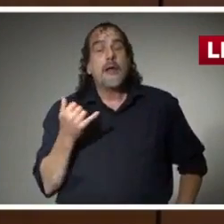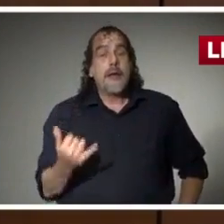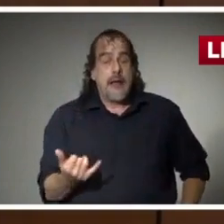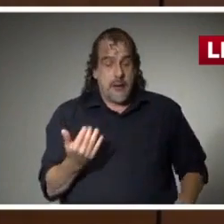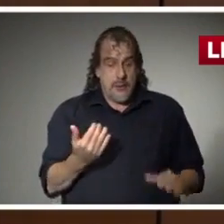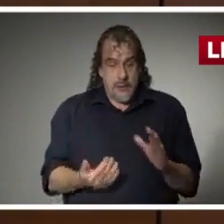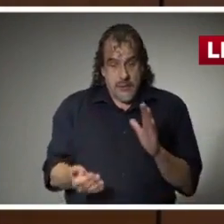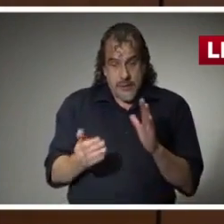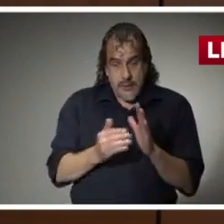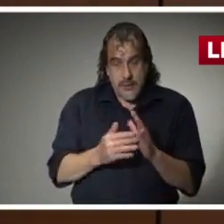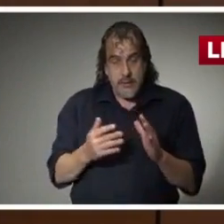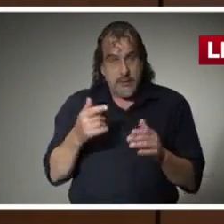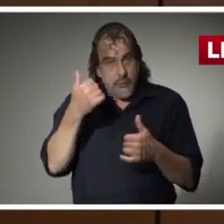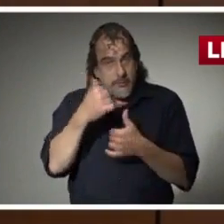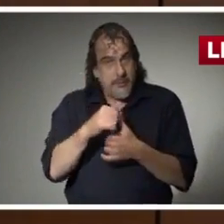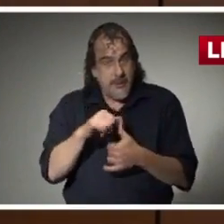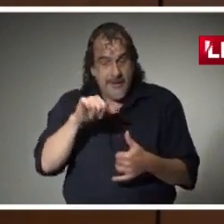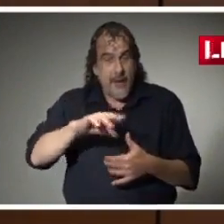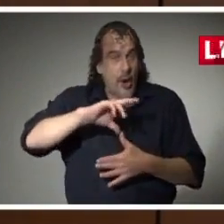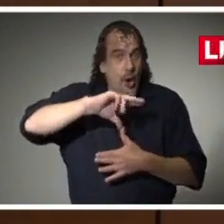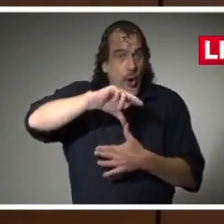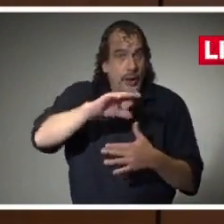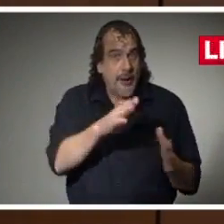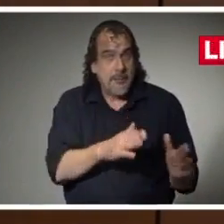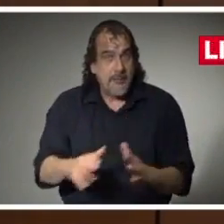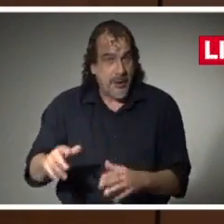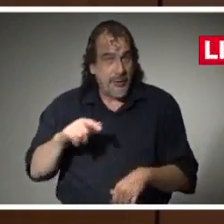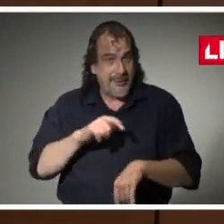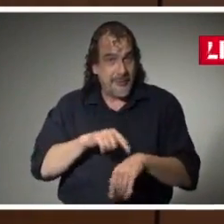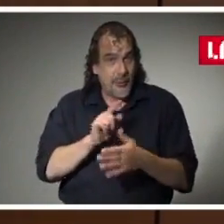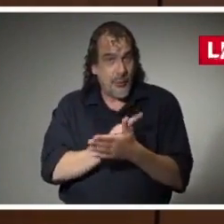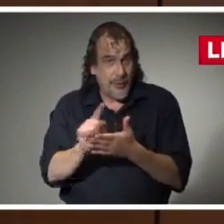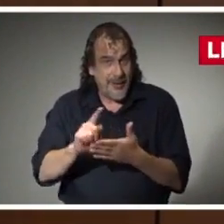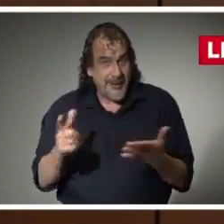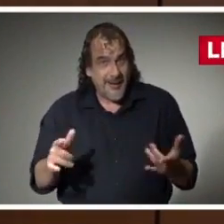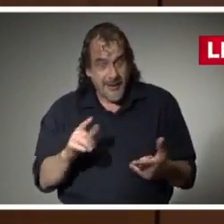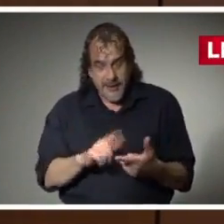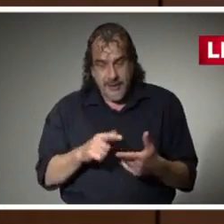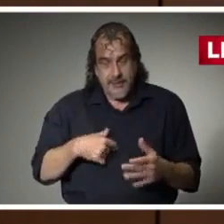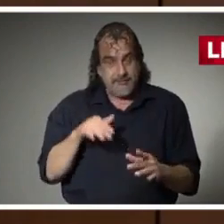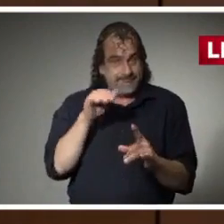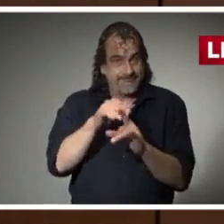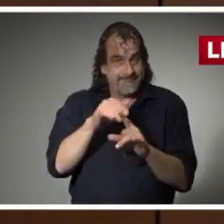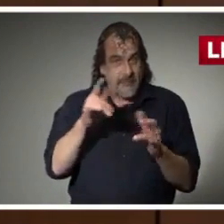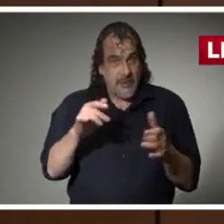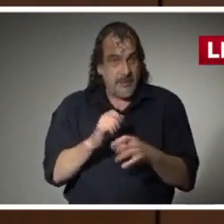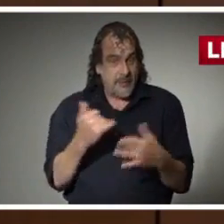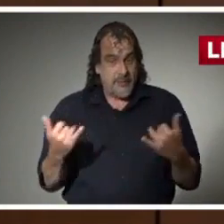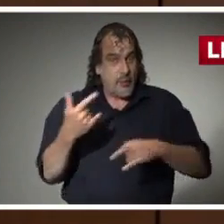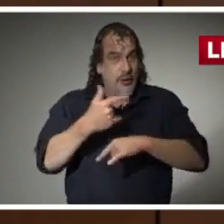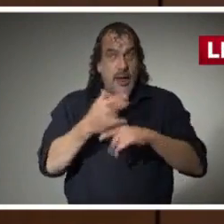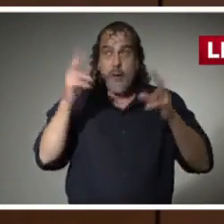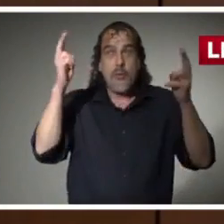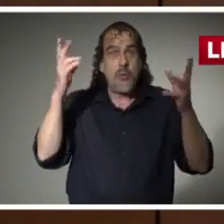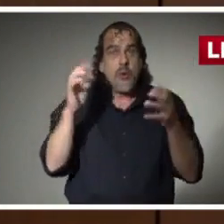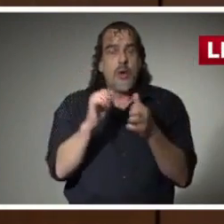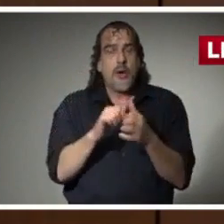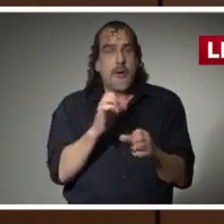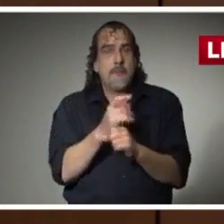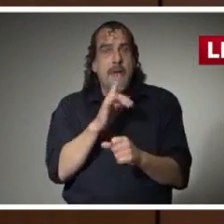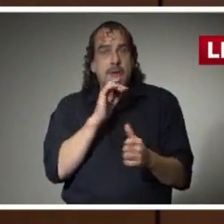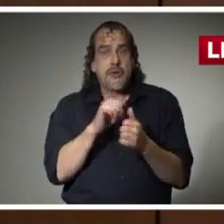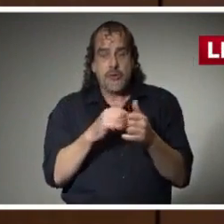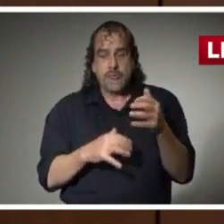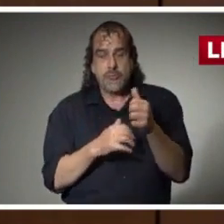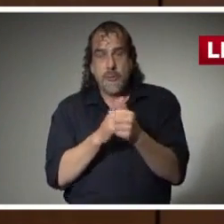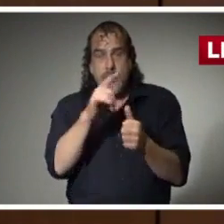Again, as a reminder, this is Hurricane Preparedness Week. The talking point for today is to remind everyone to make sure that you're checking and updating your